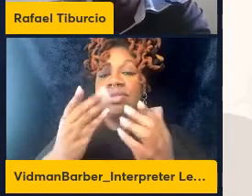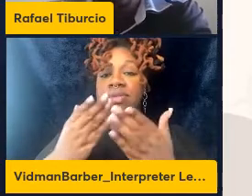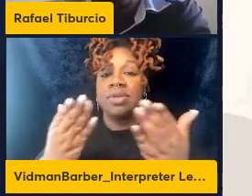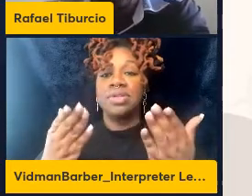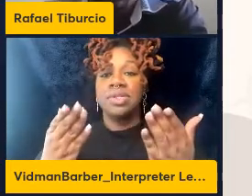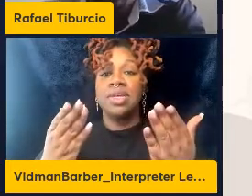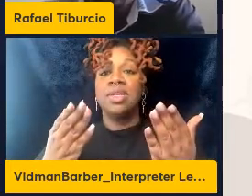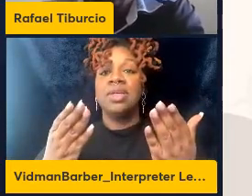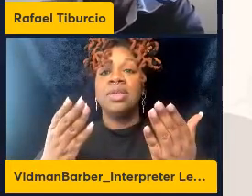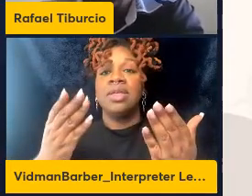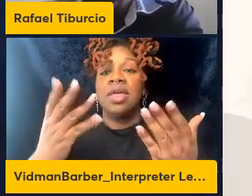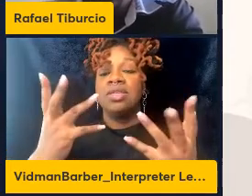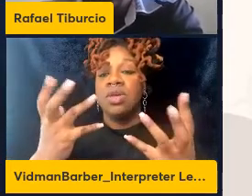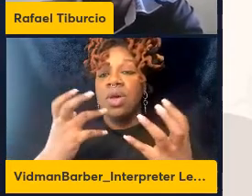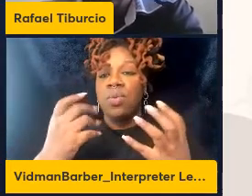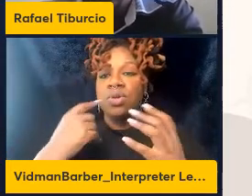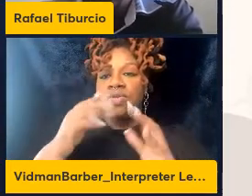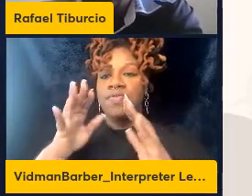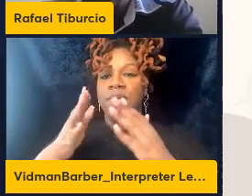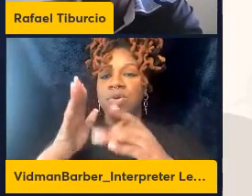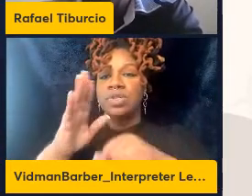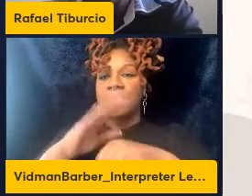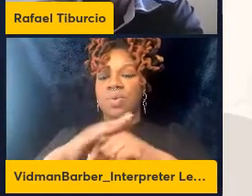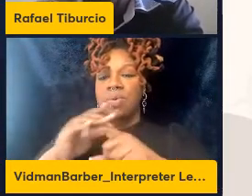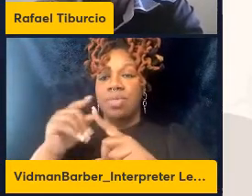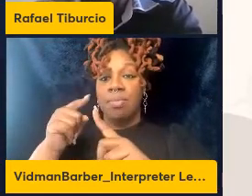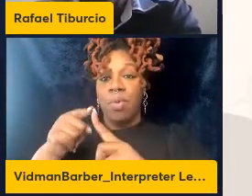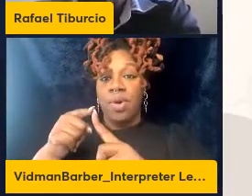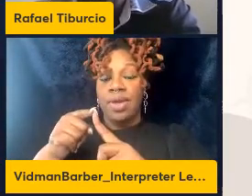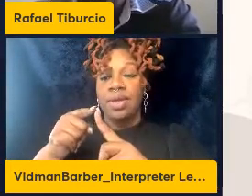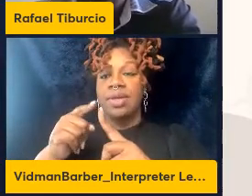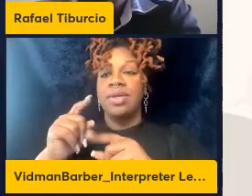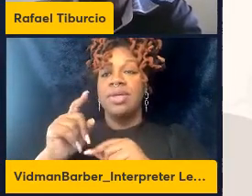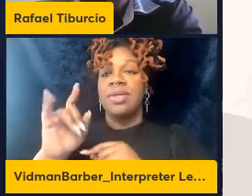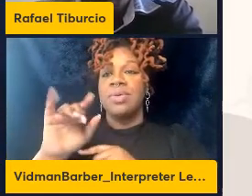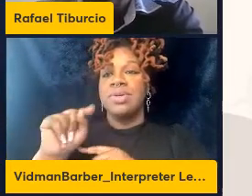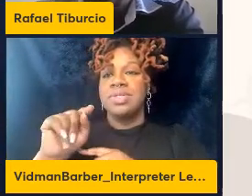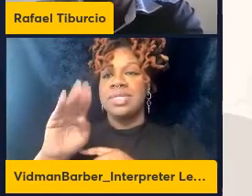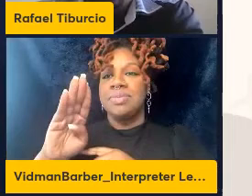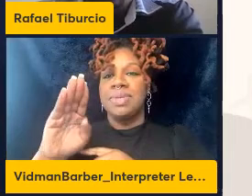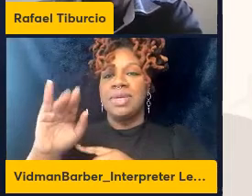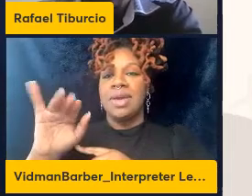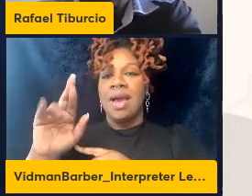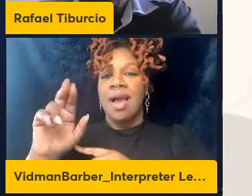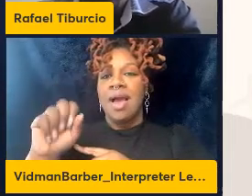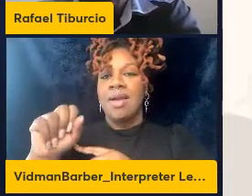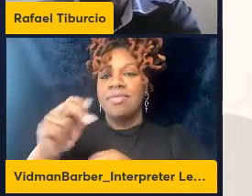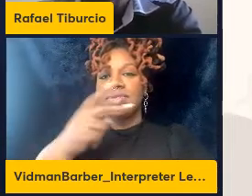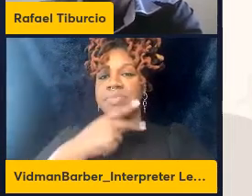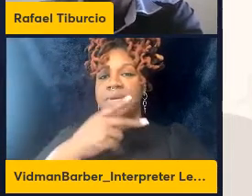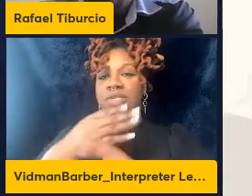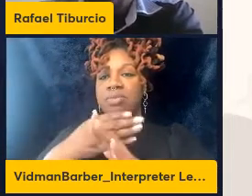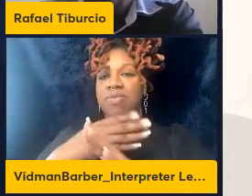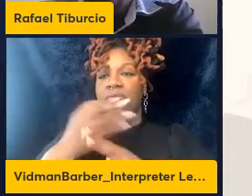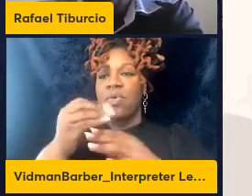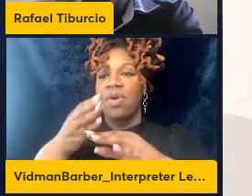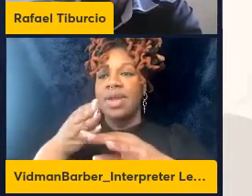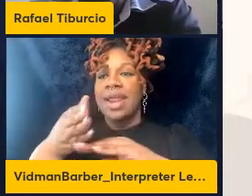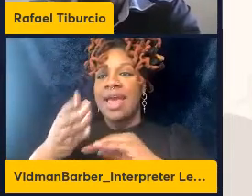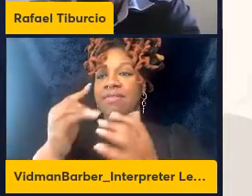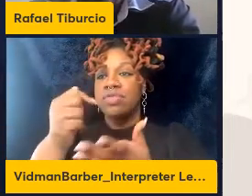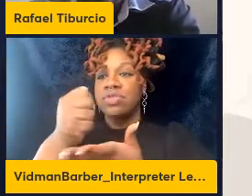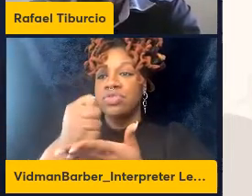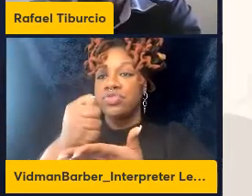I also would like to draw your attention to this point where TBIs patients both before and after the treatment